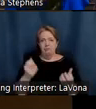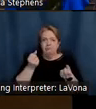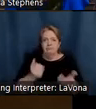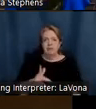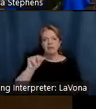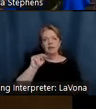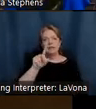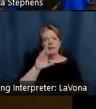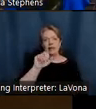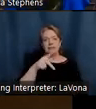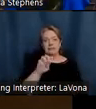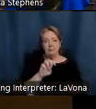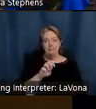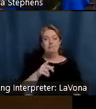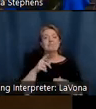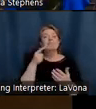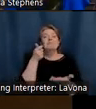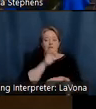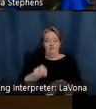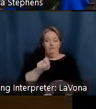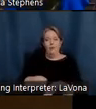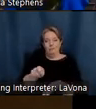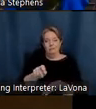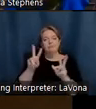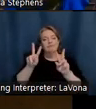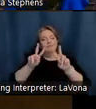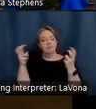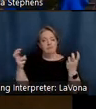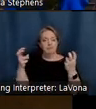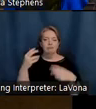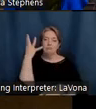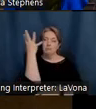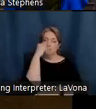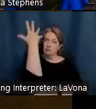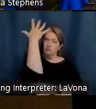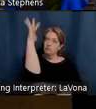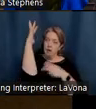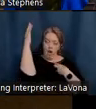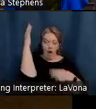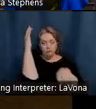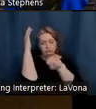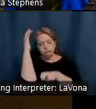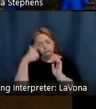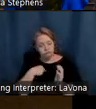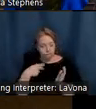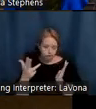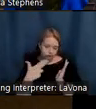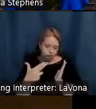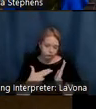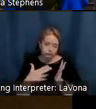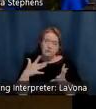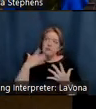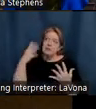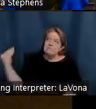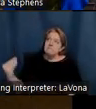explained, While I lounged under the shadow of a beautiful elm and studied the light and shade, or rather drank it in,